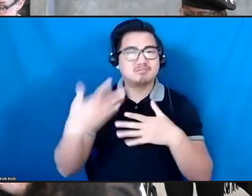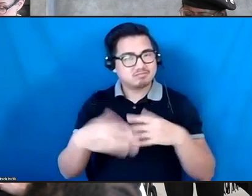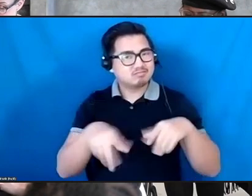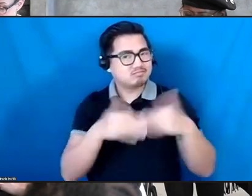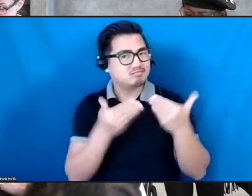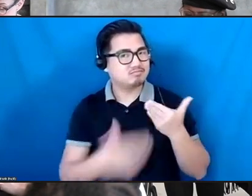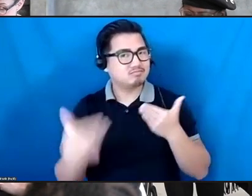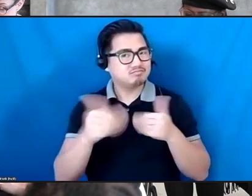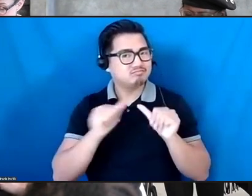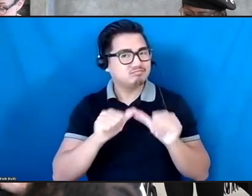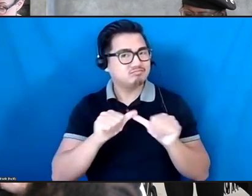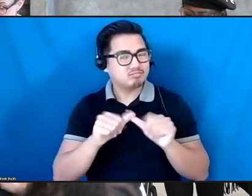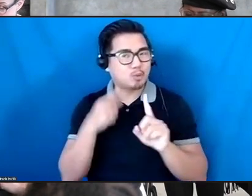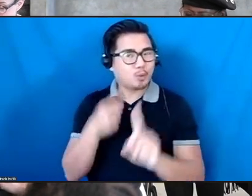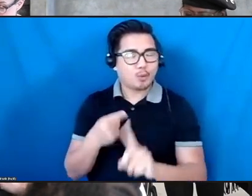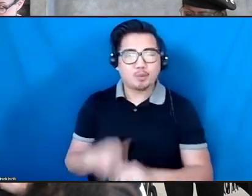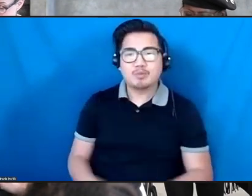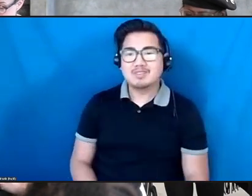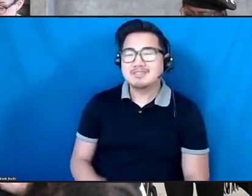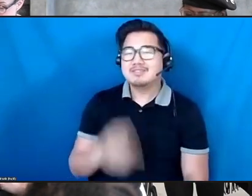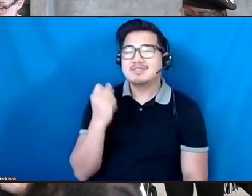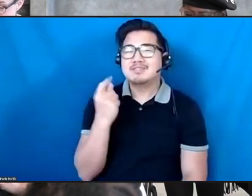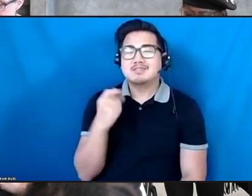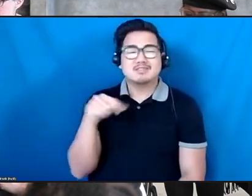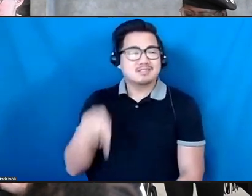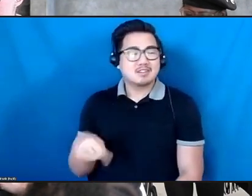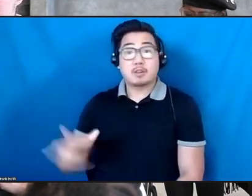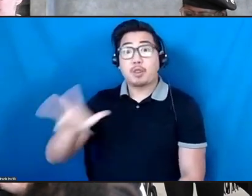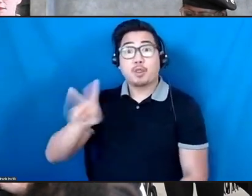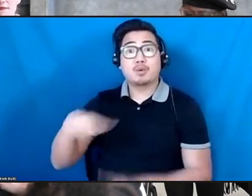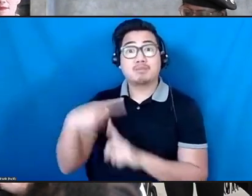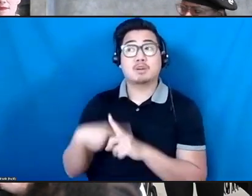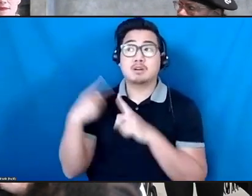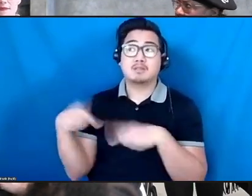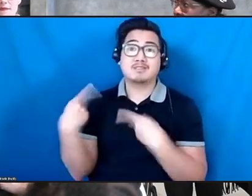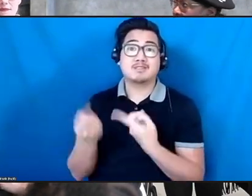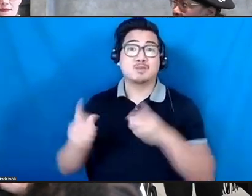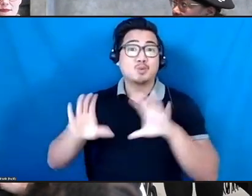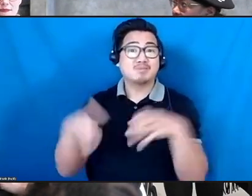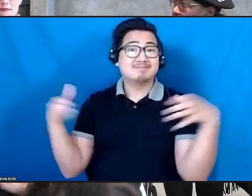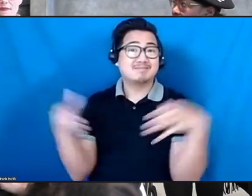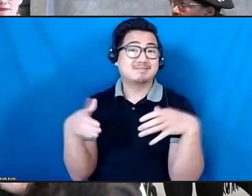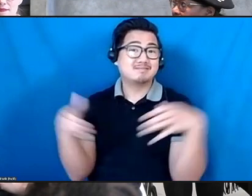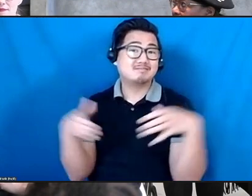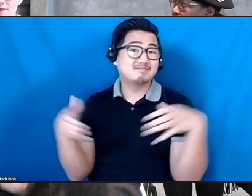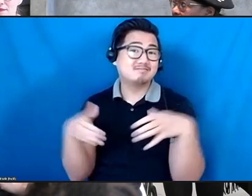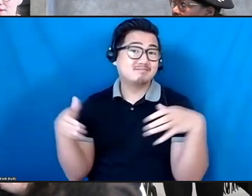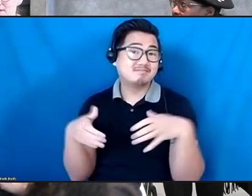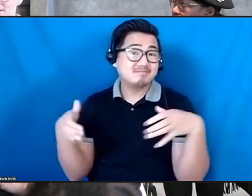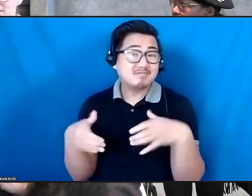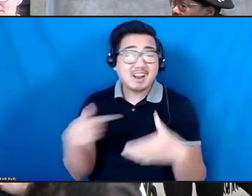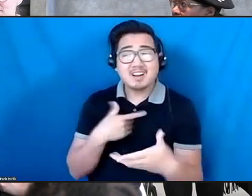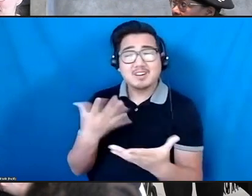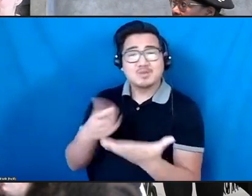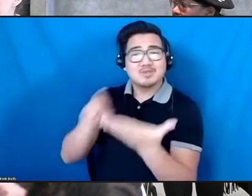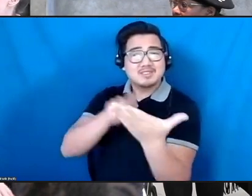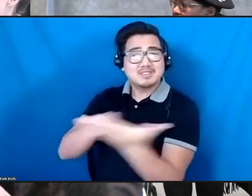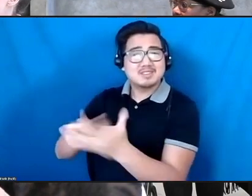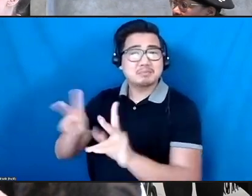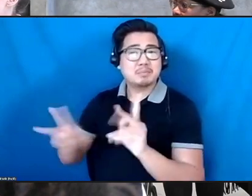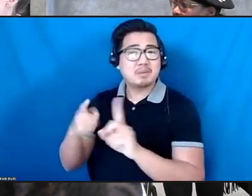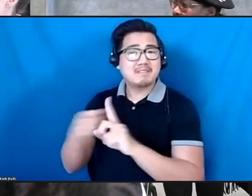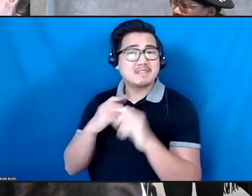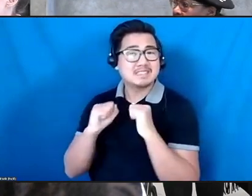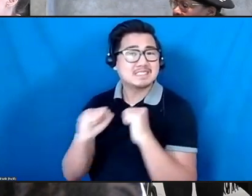mentioned this august group of people who have been gathering for 32 months, and I just want to take a moment to recognize those members of the steering committee